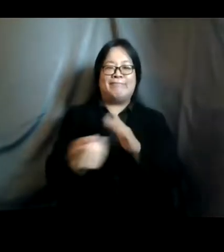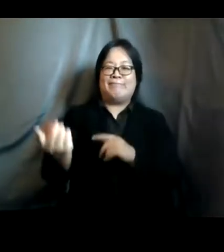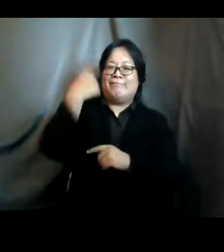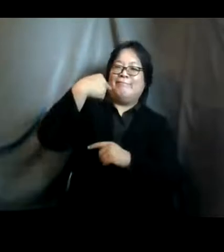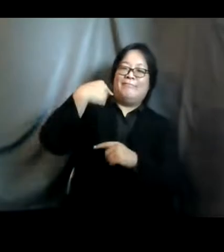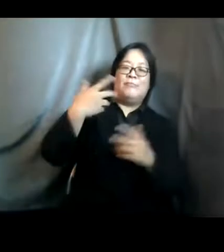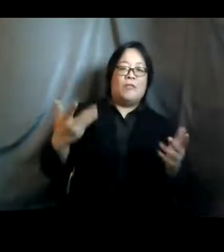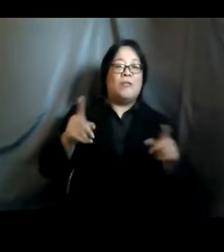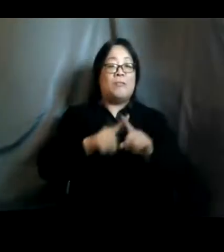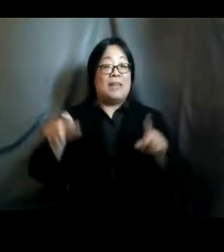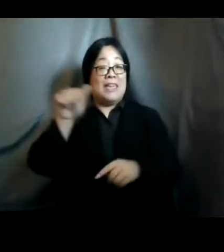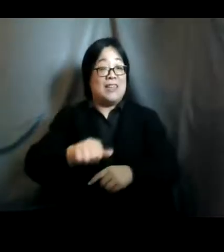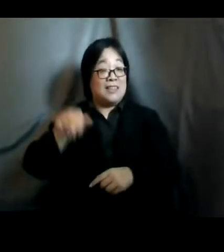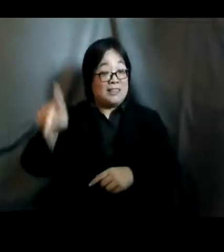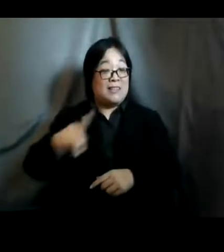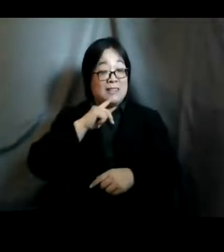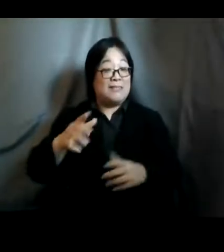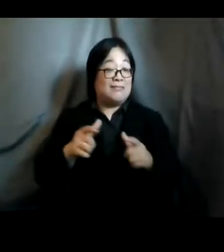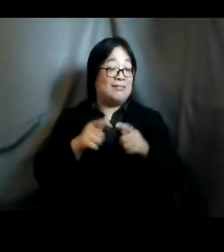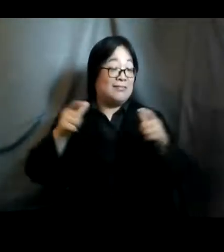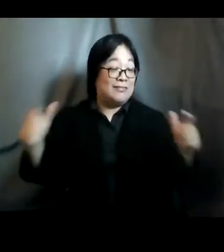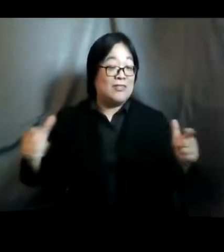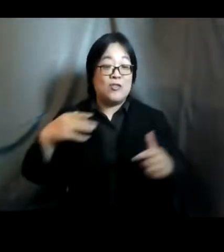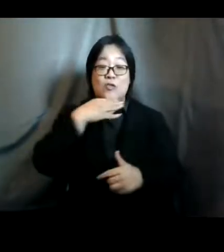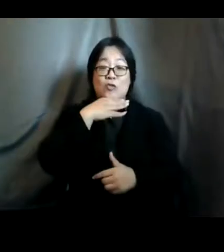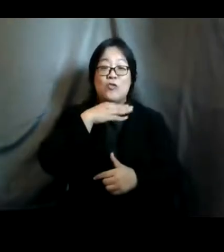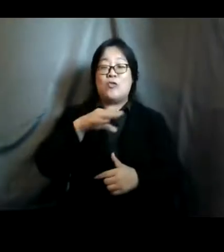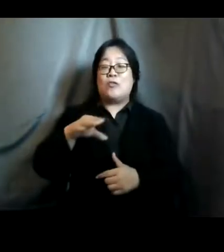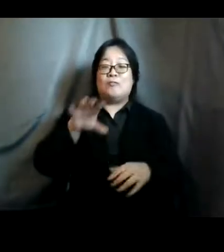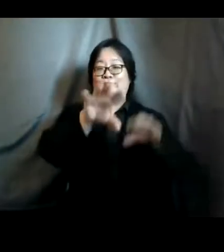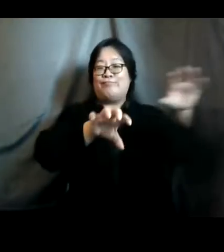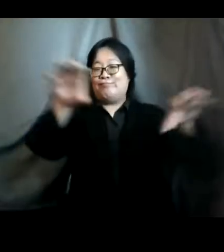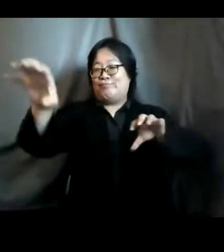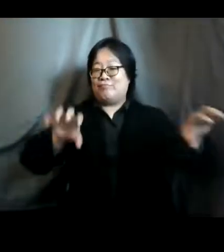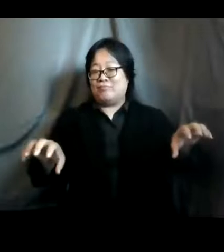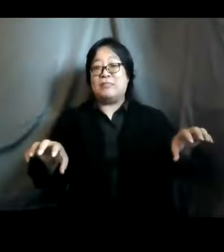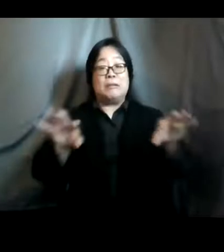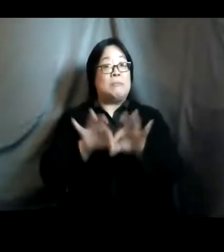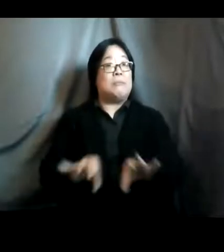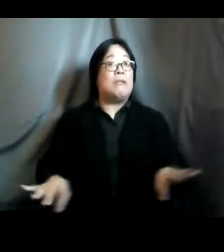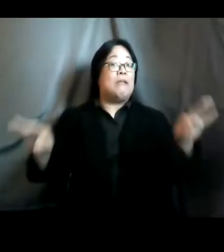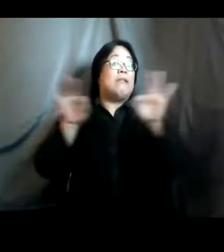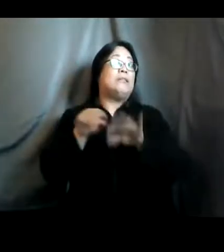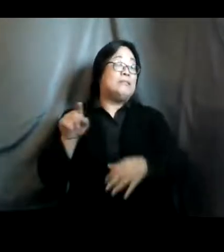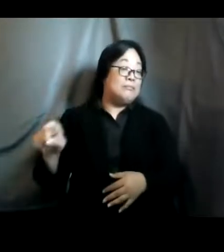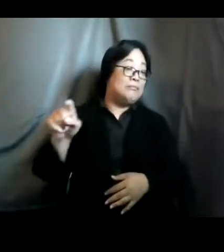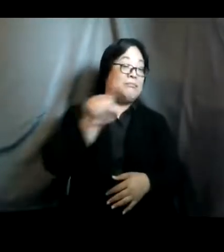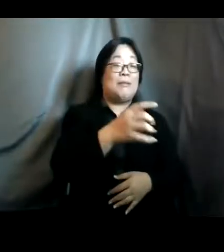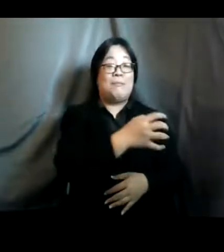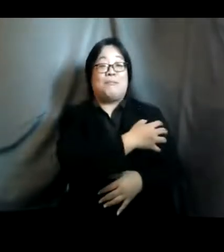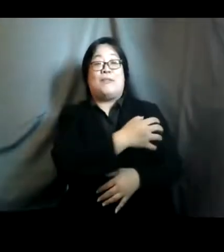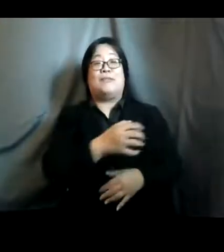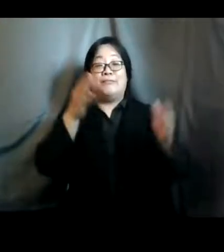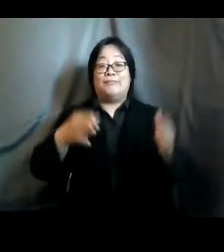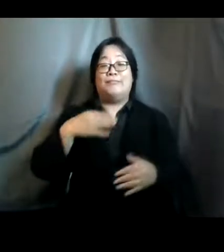asia pacific region has the largest youth demographic it is absolutely critical for us to be able to uh empower the young people